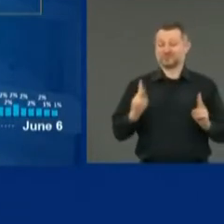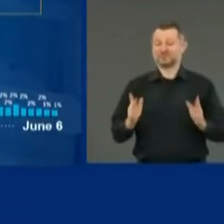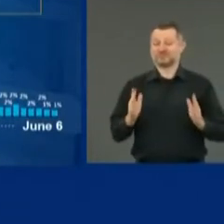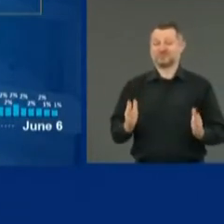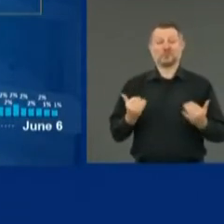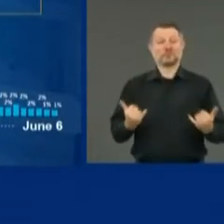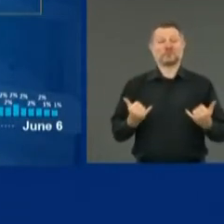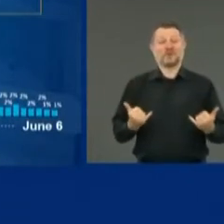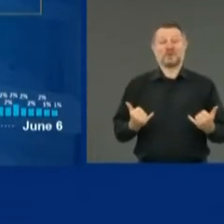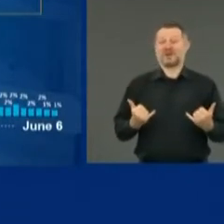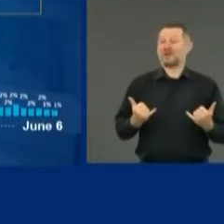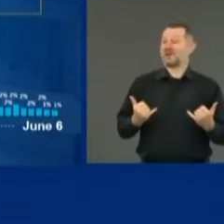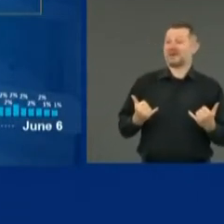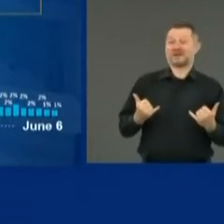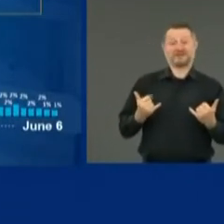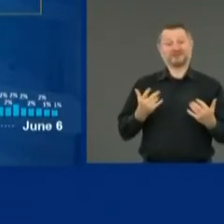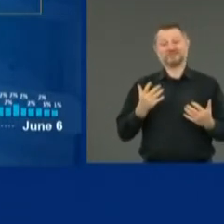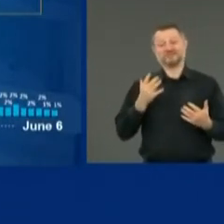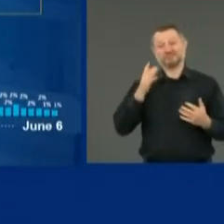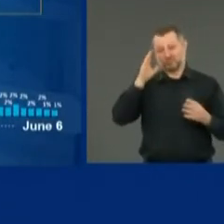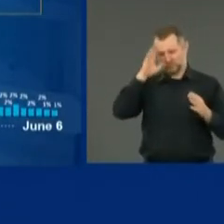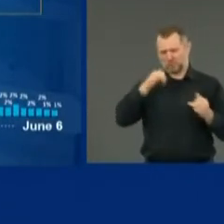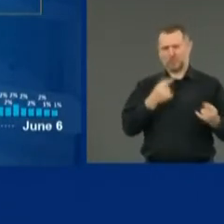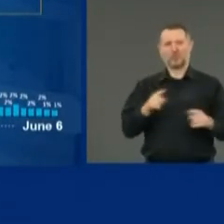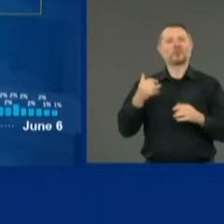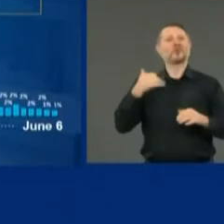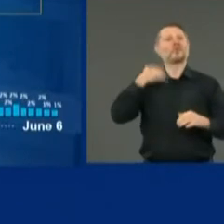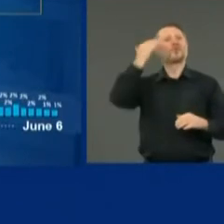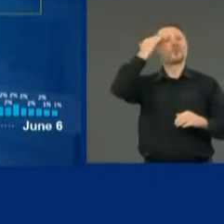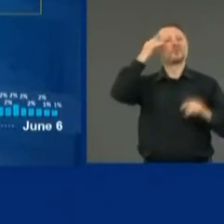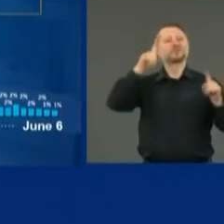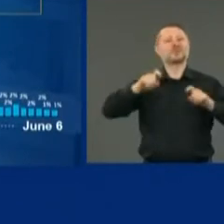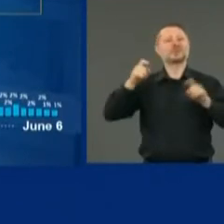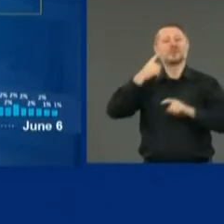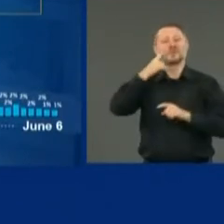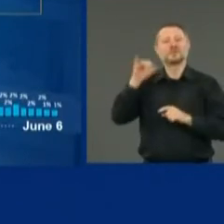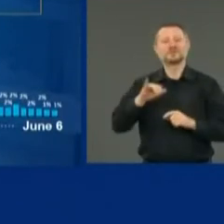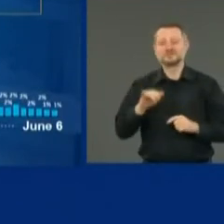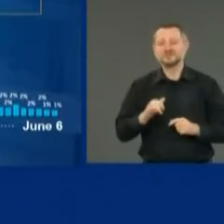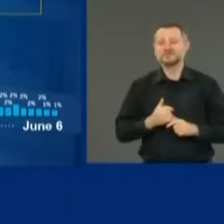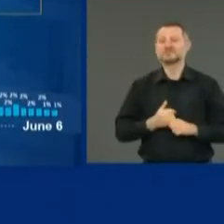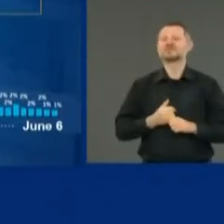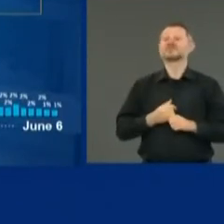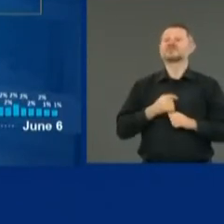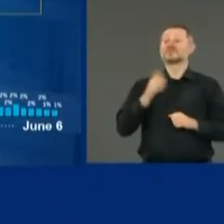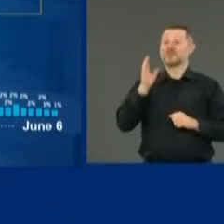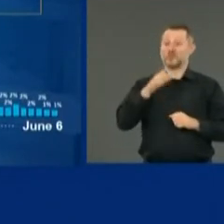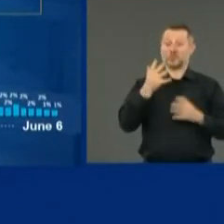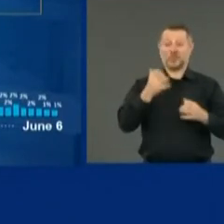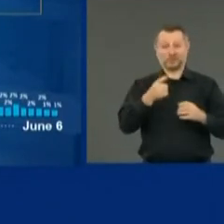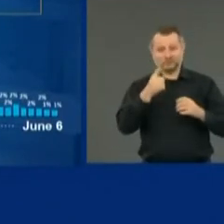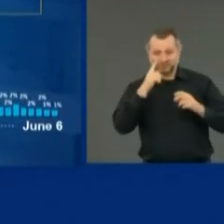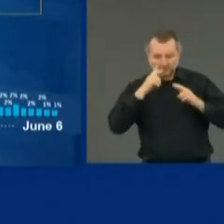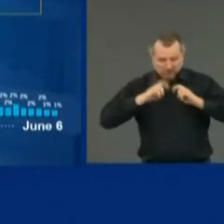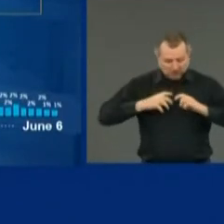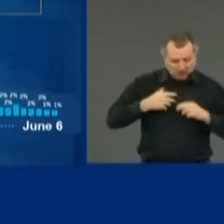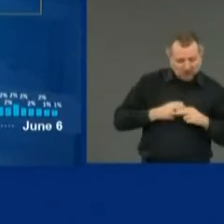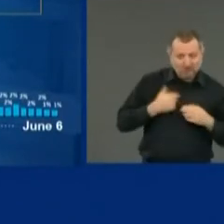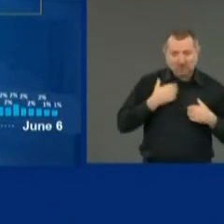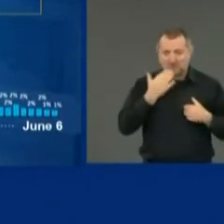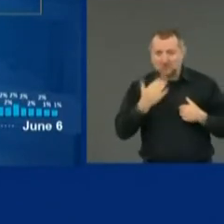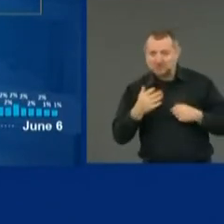find out where you are today, right? What is my weight today? You get on a scale. It gives you a number. That's where you are today.